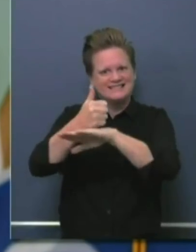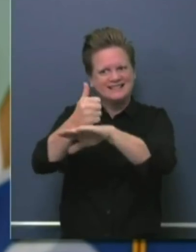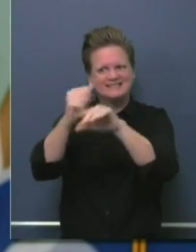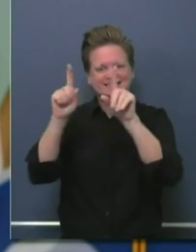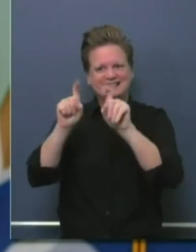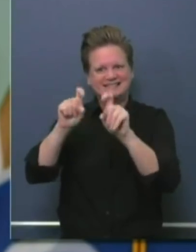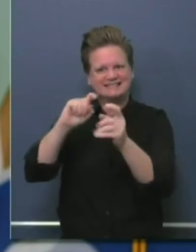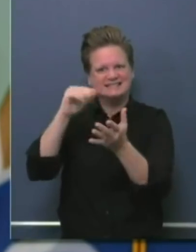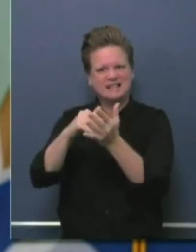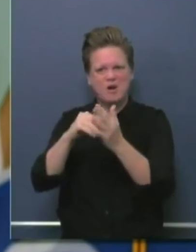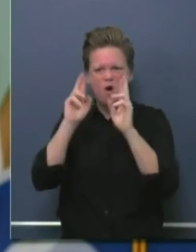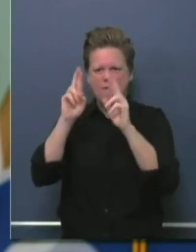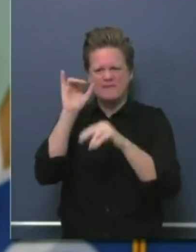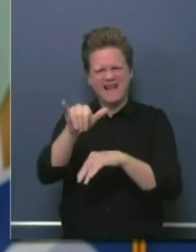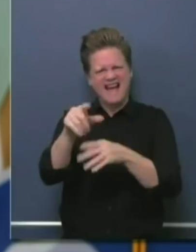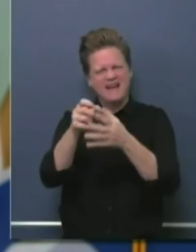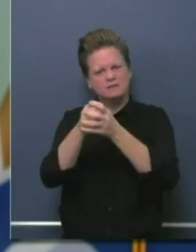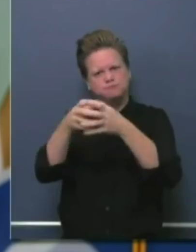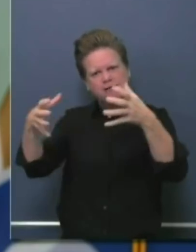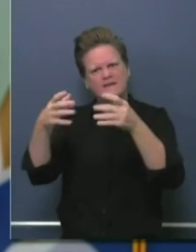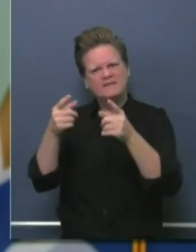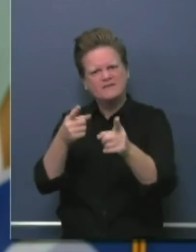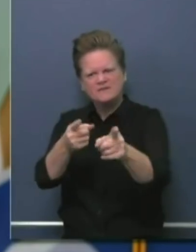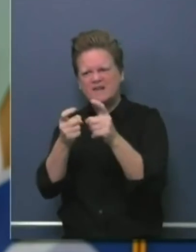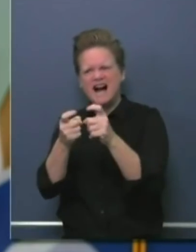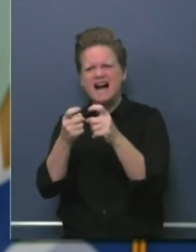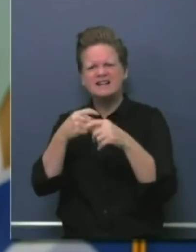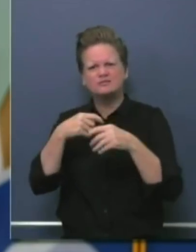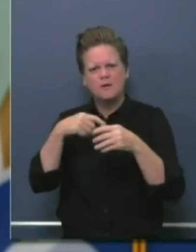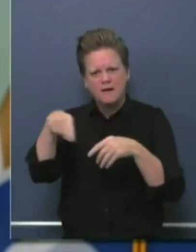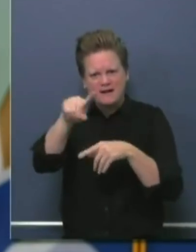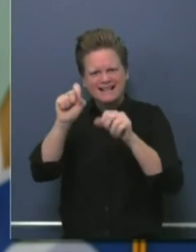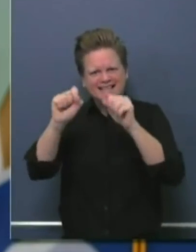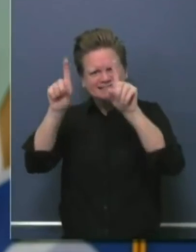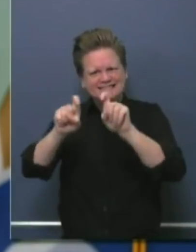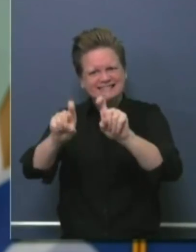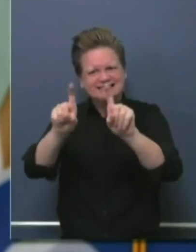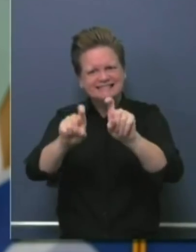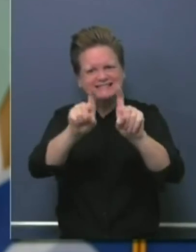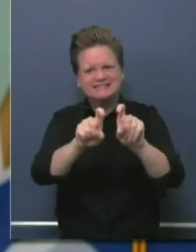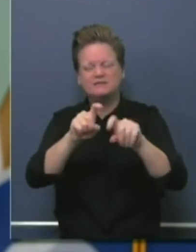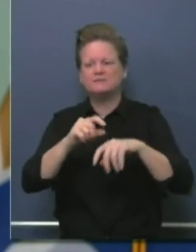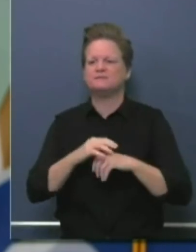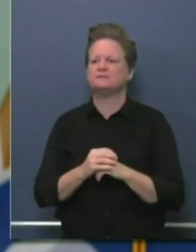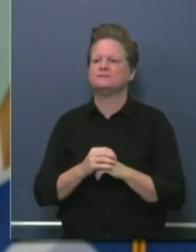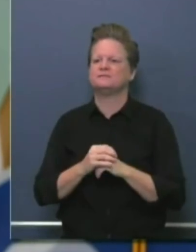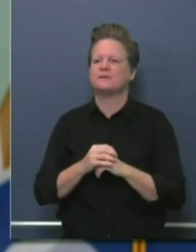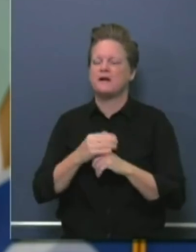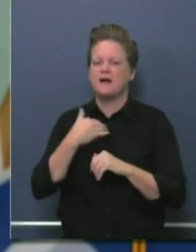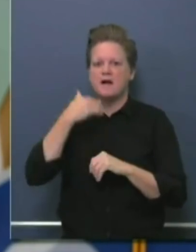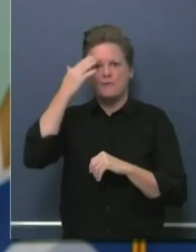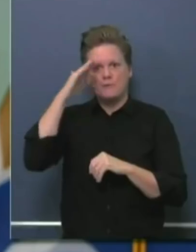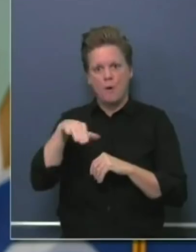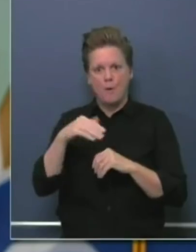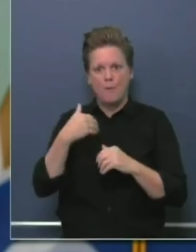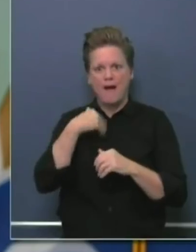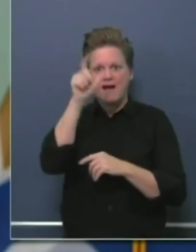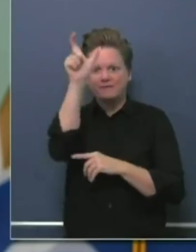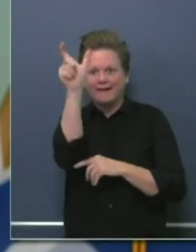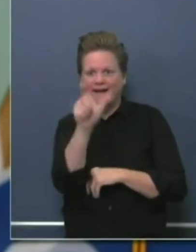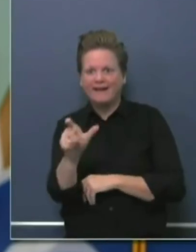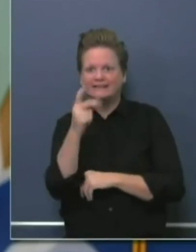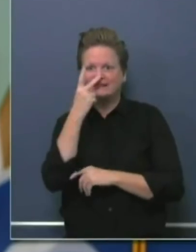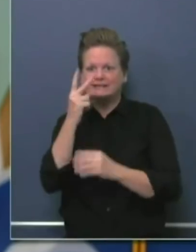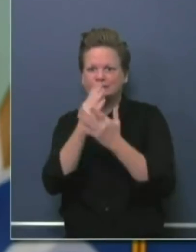where you are in the state of California. I recognize there are still some testing deserts, deserts, and we have work to do to put more flags on that